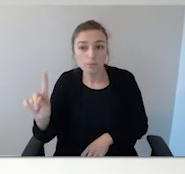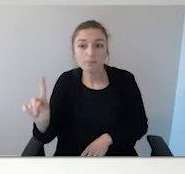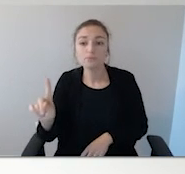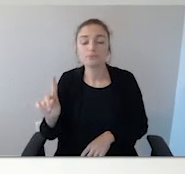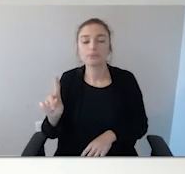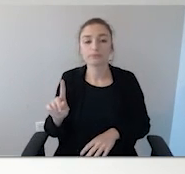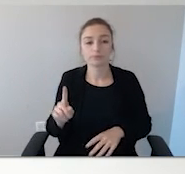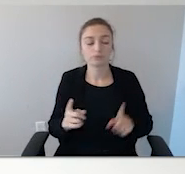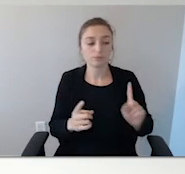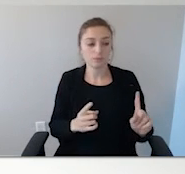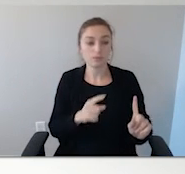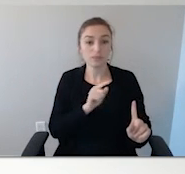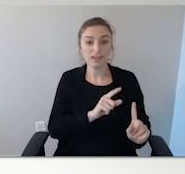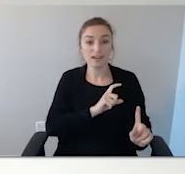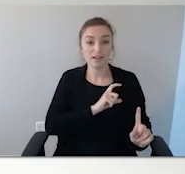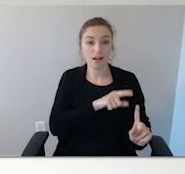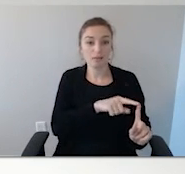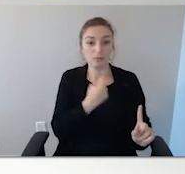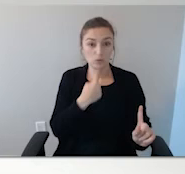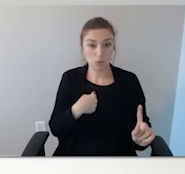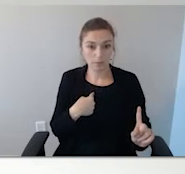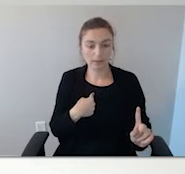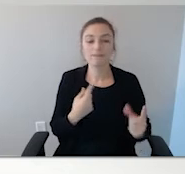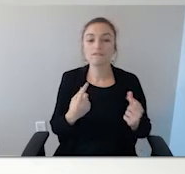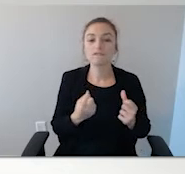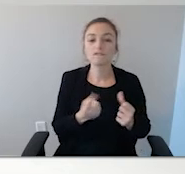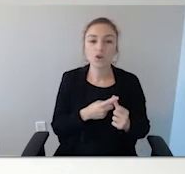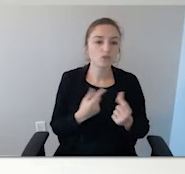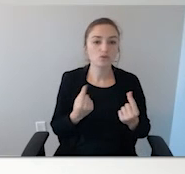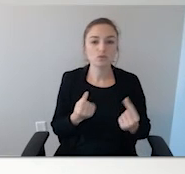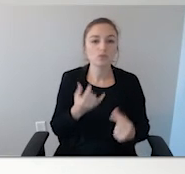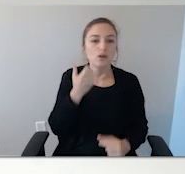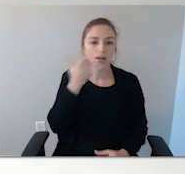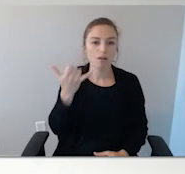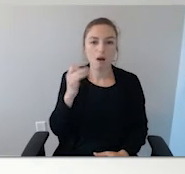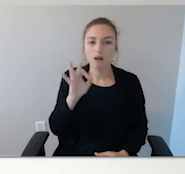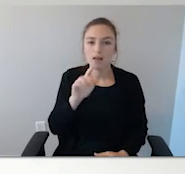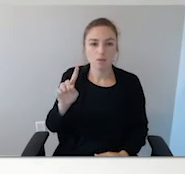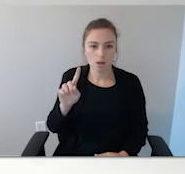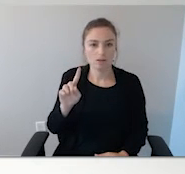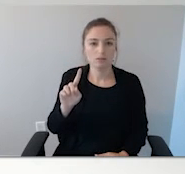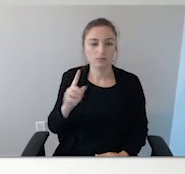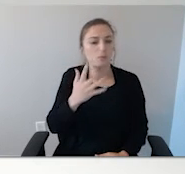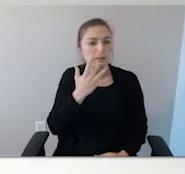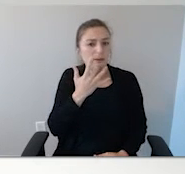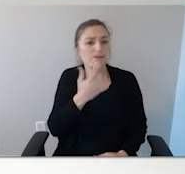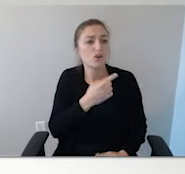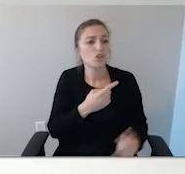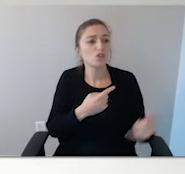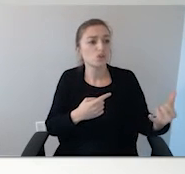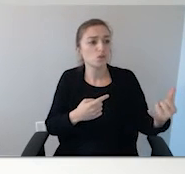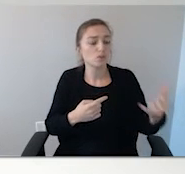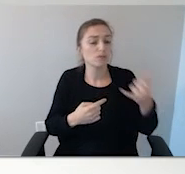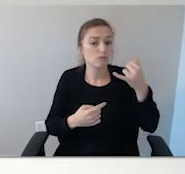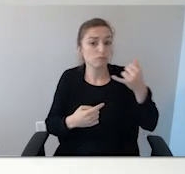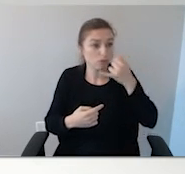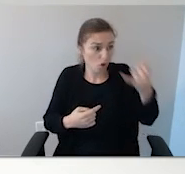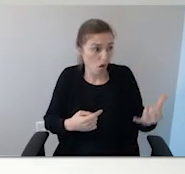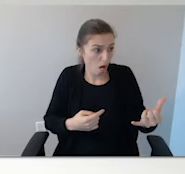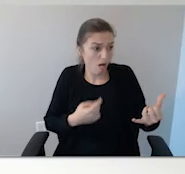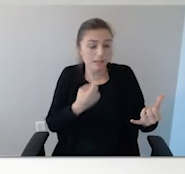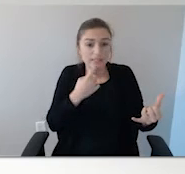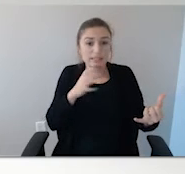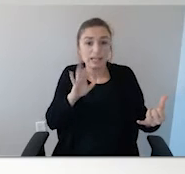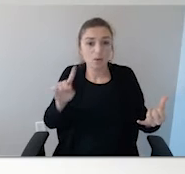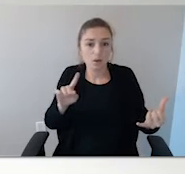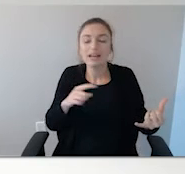Department tell me the first thing we want you to do is call 911. Because we would rather you call us back and say I found him in a closet than for you to